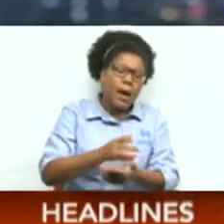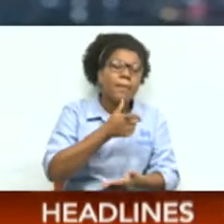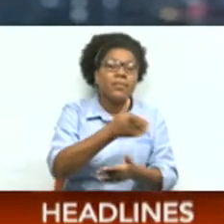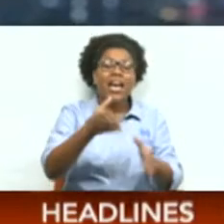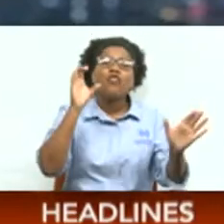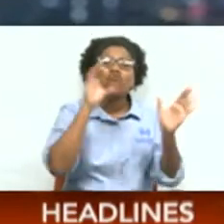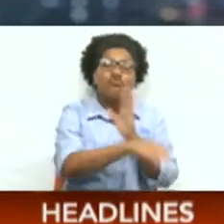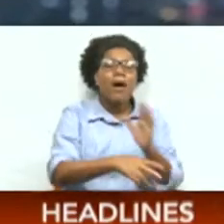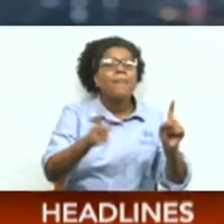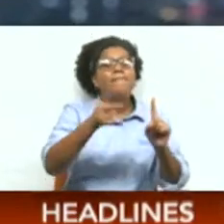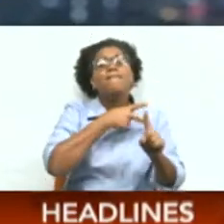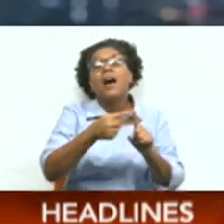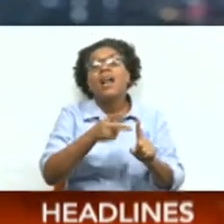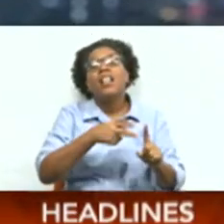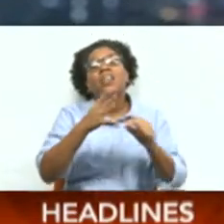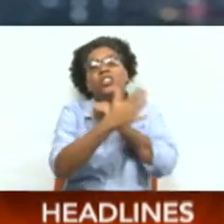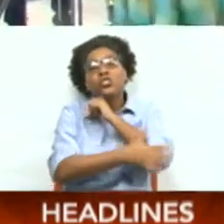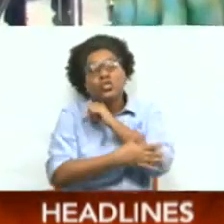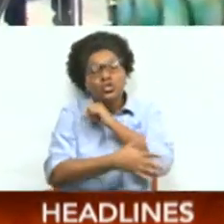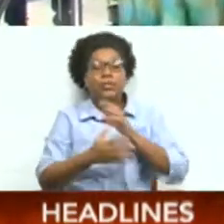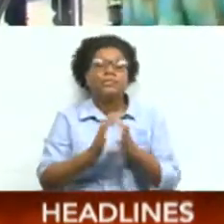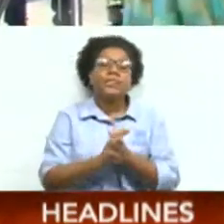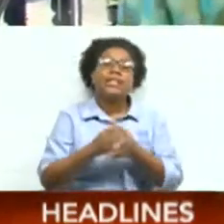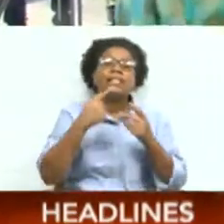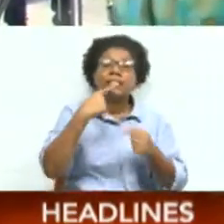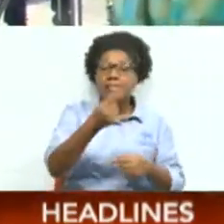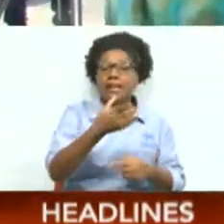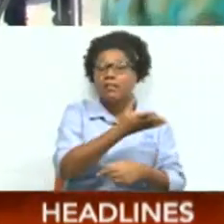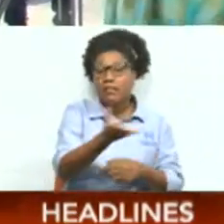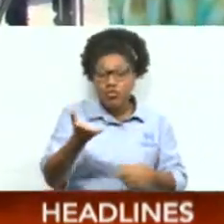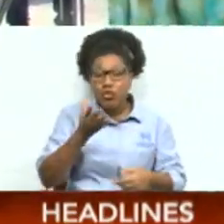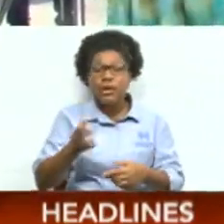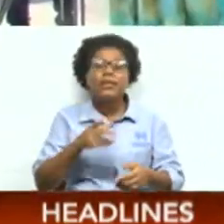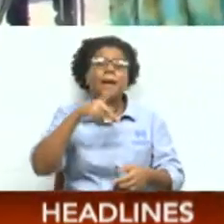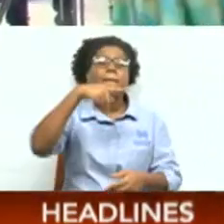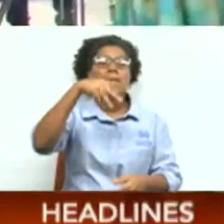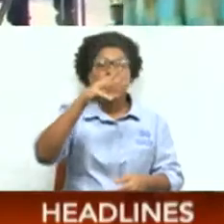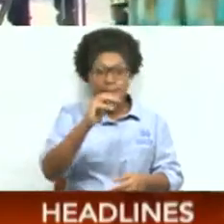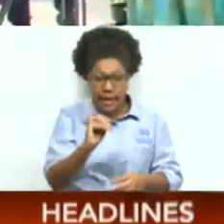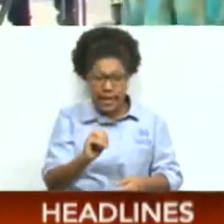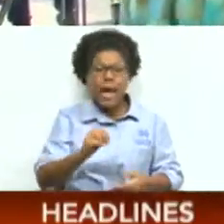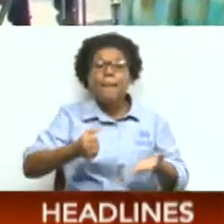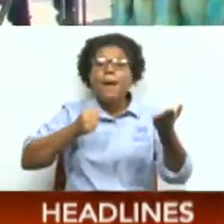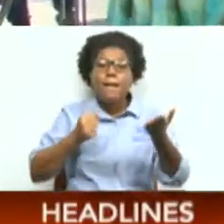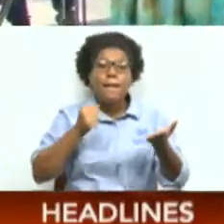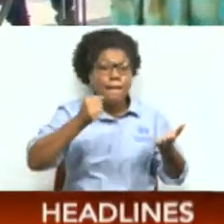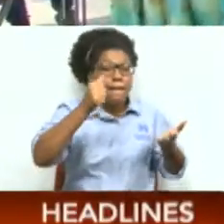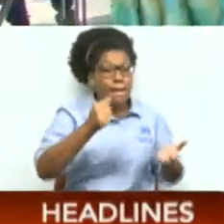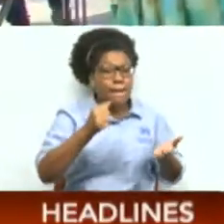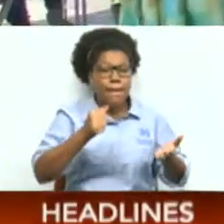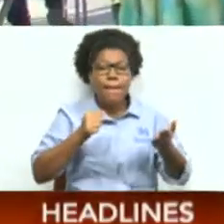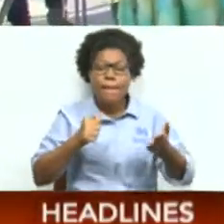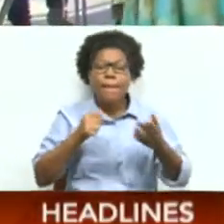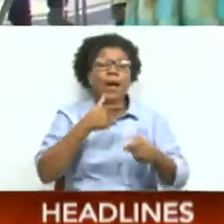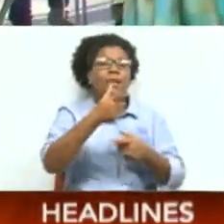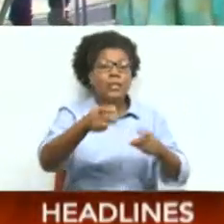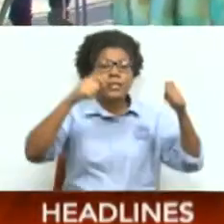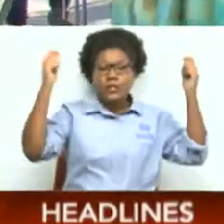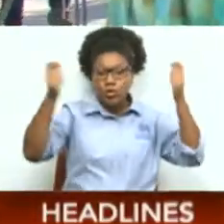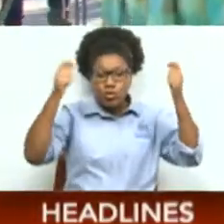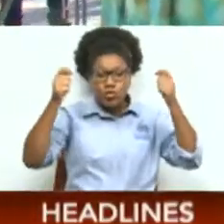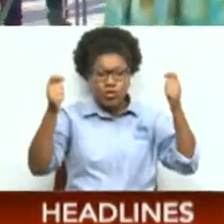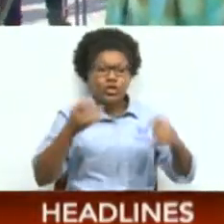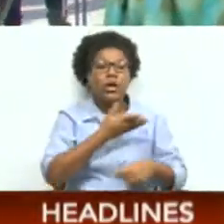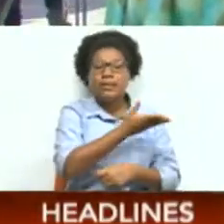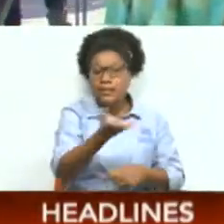and violence in the country. Dr. Rowley made the call during the People's National Movement Spiritual Baptist Liberation Day celebrations at